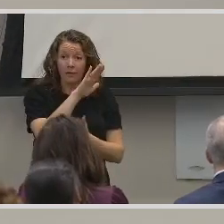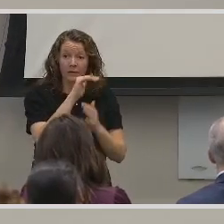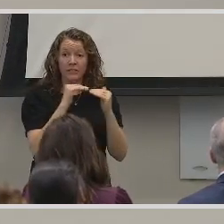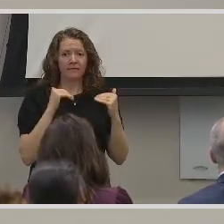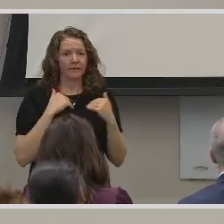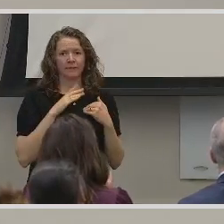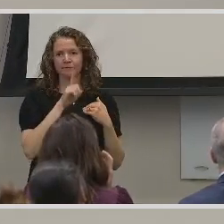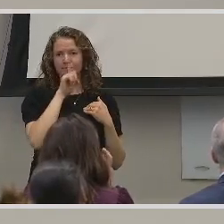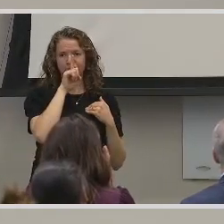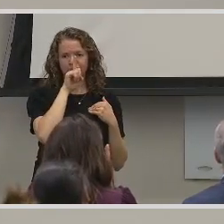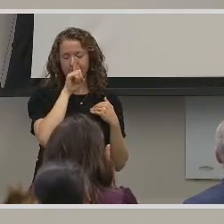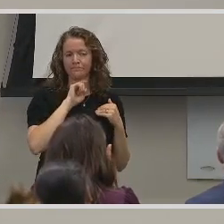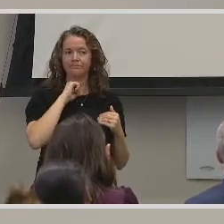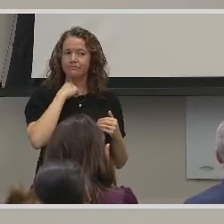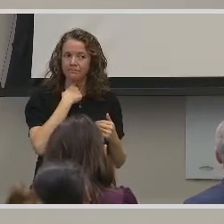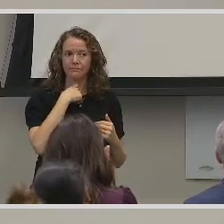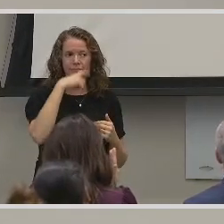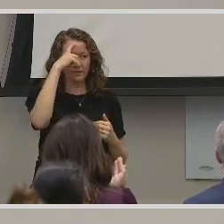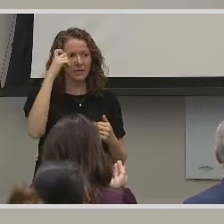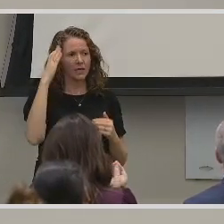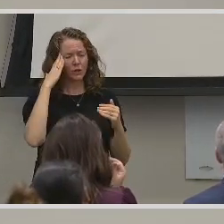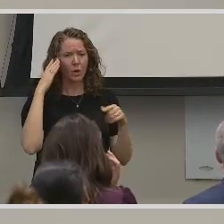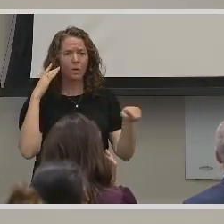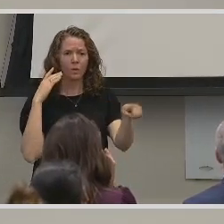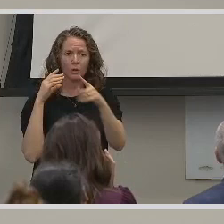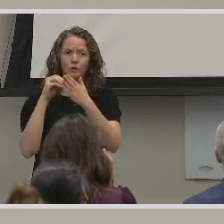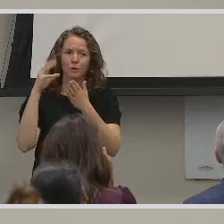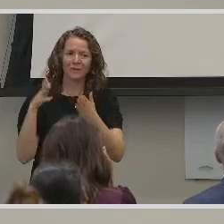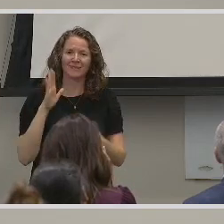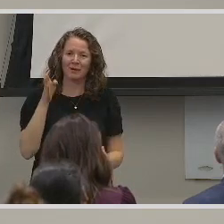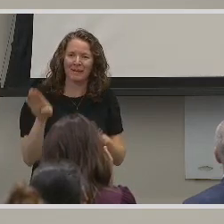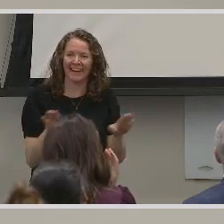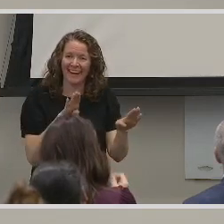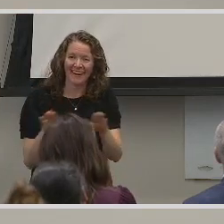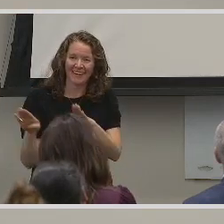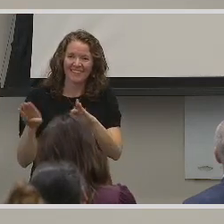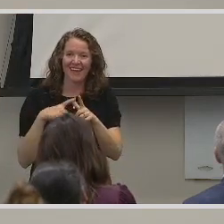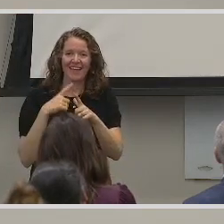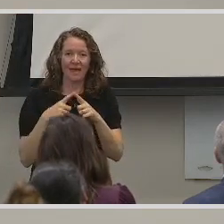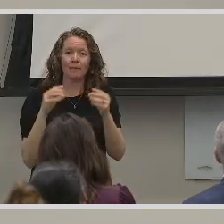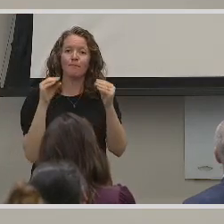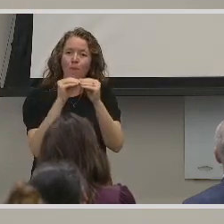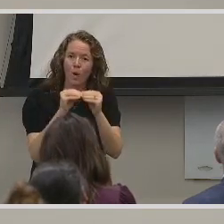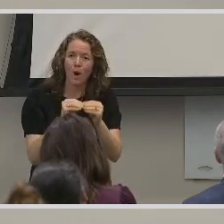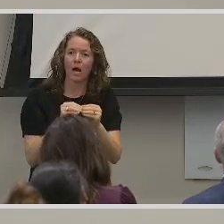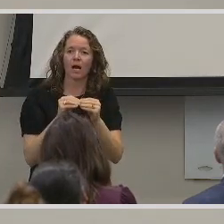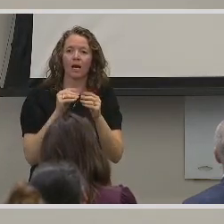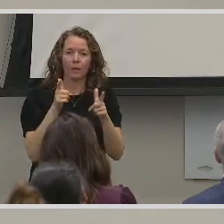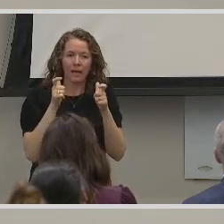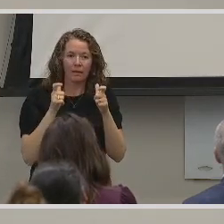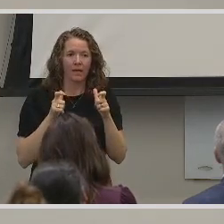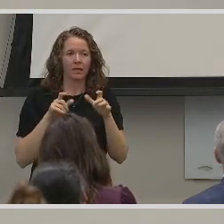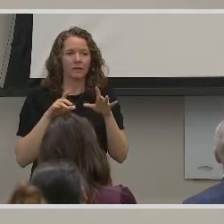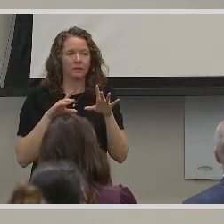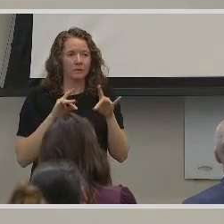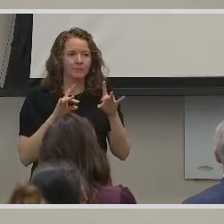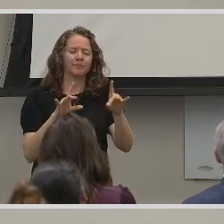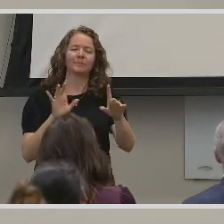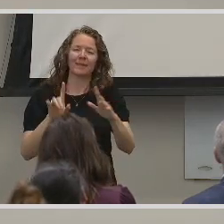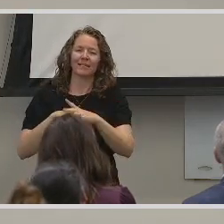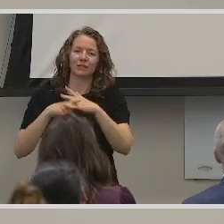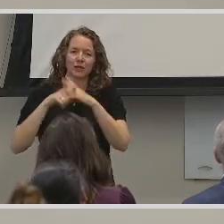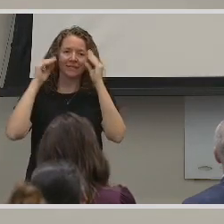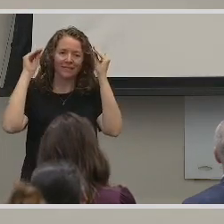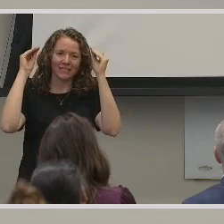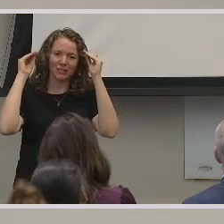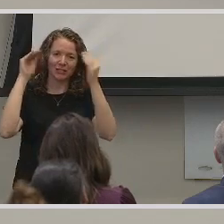brace because I know that my students will behave and they will learn quickly. And I started teaching